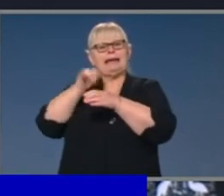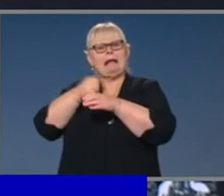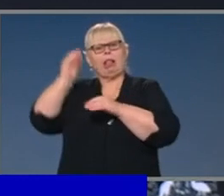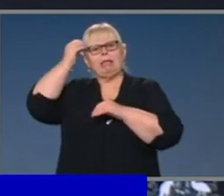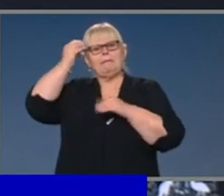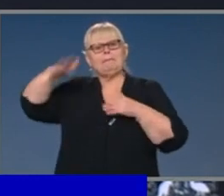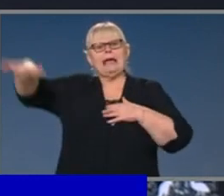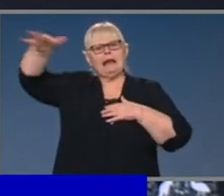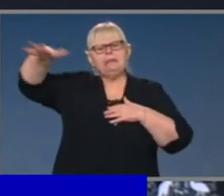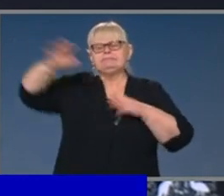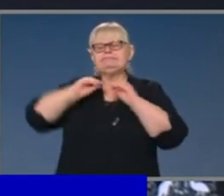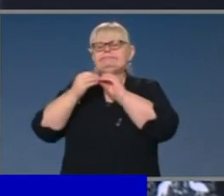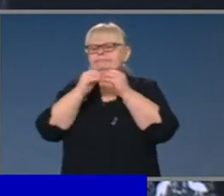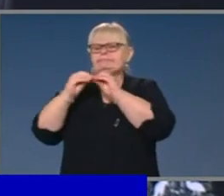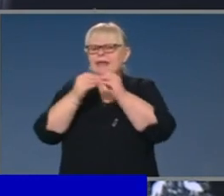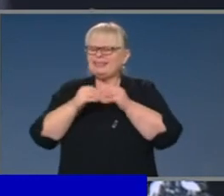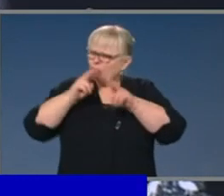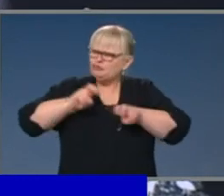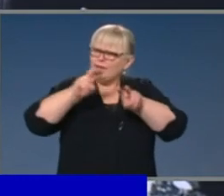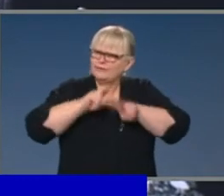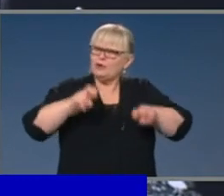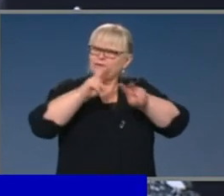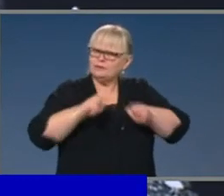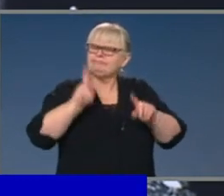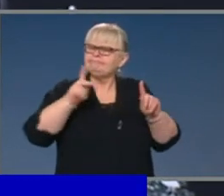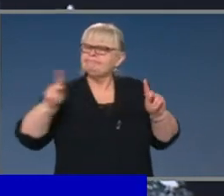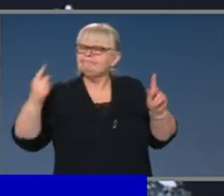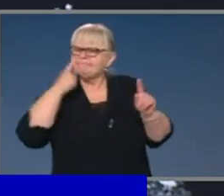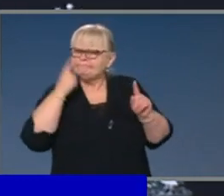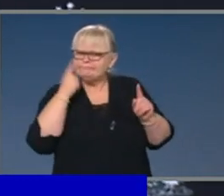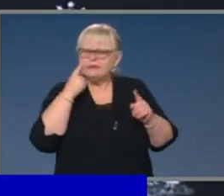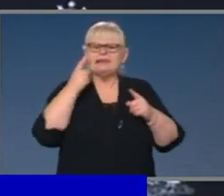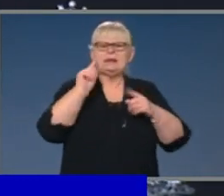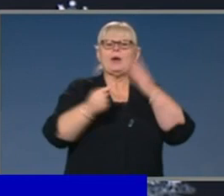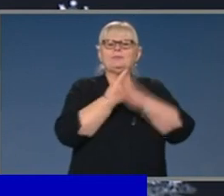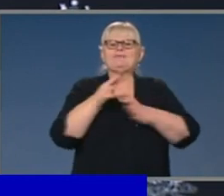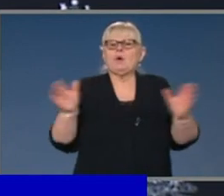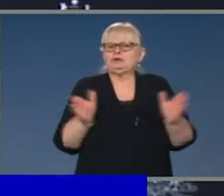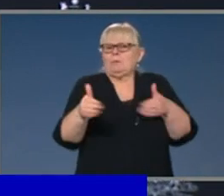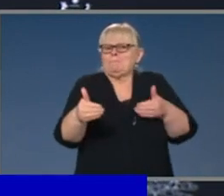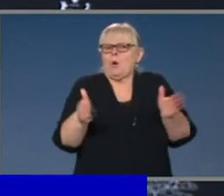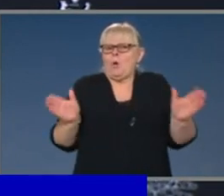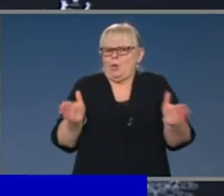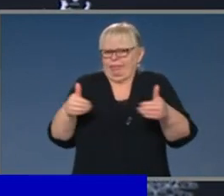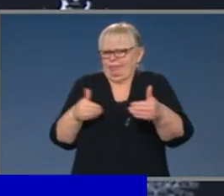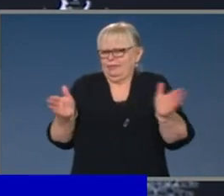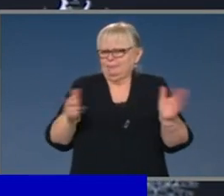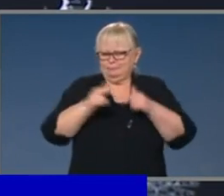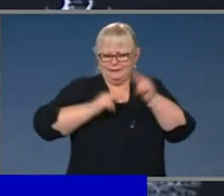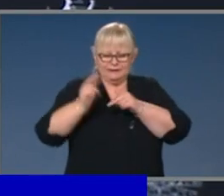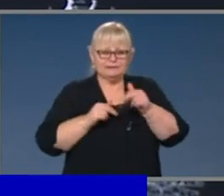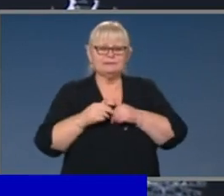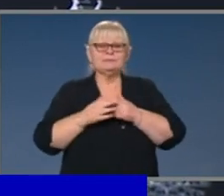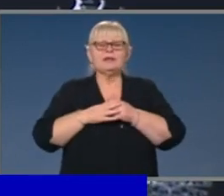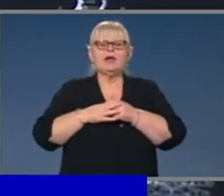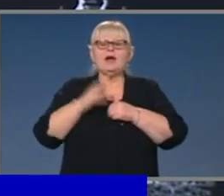and further work has been done on that, particularly for much smaller premises. Also, for outdoor events, for outdoor